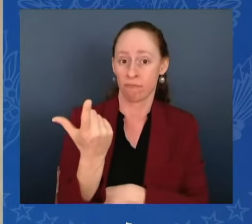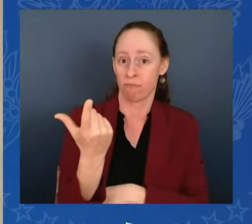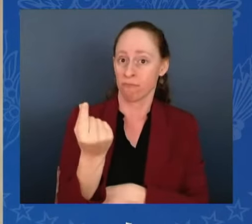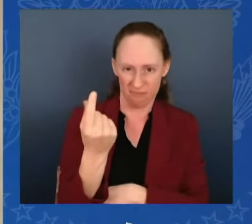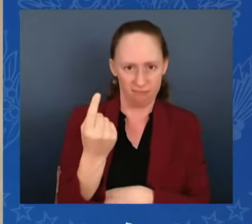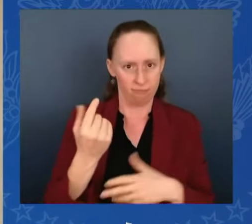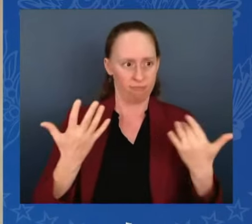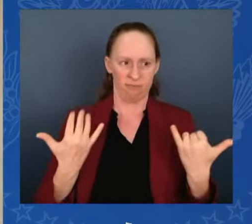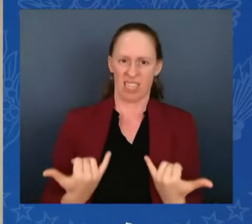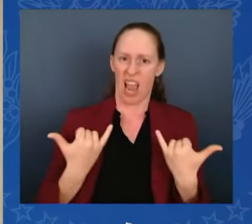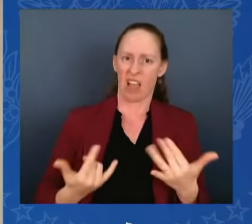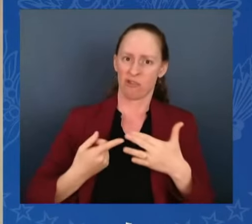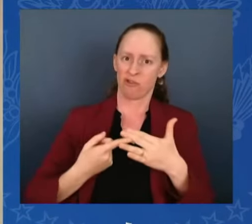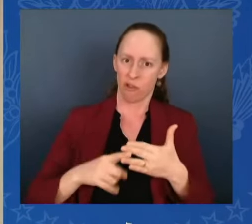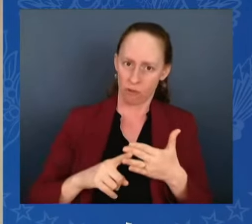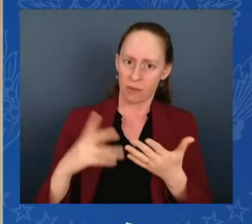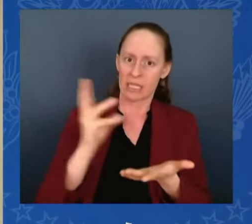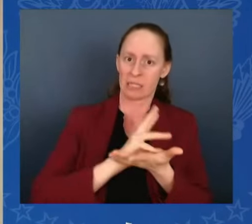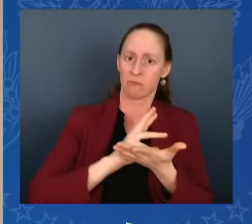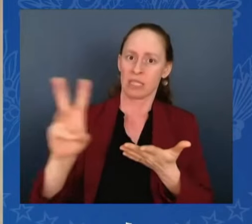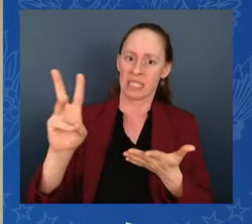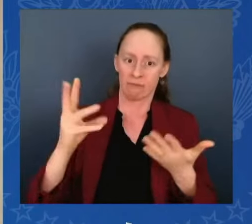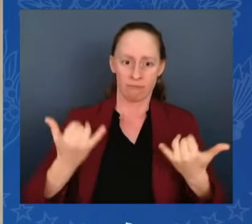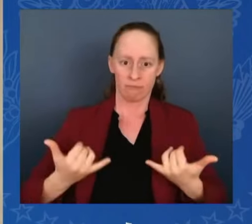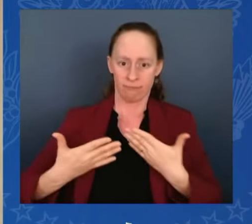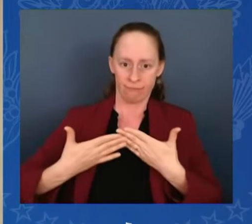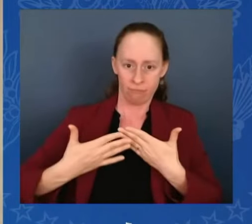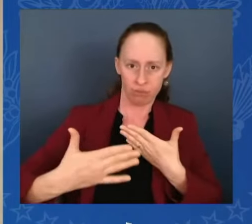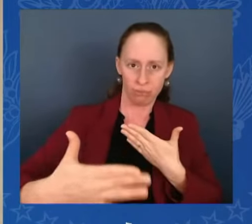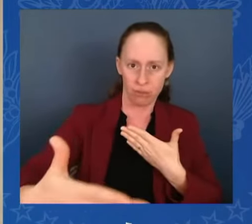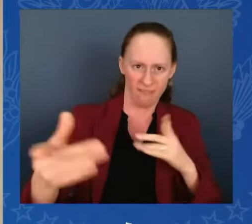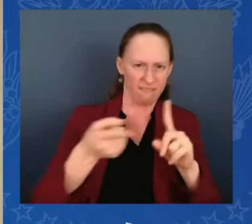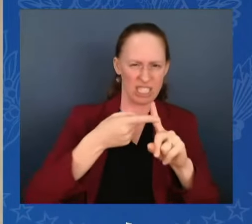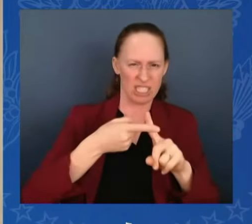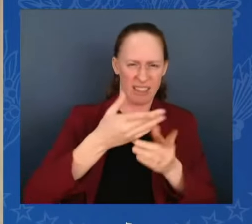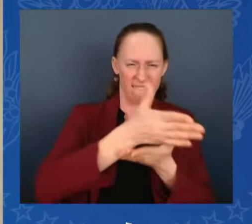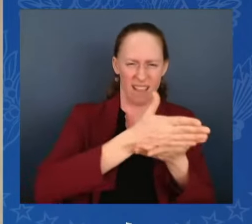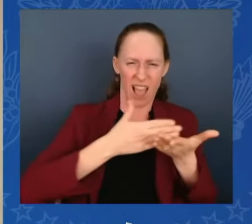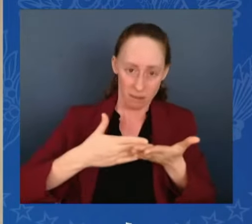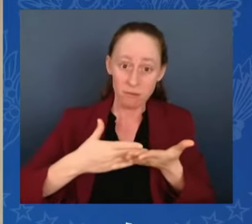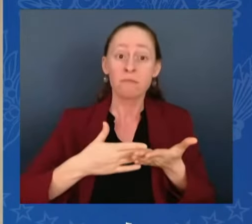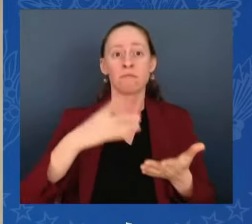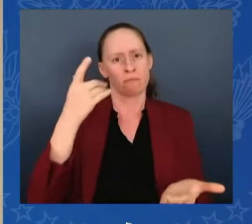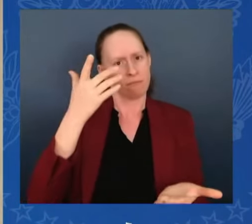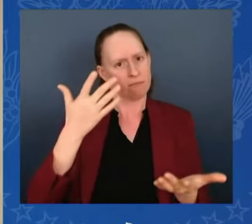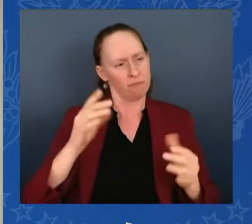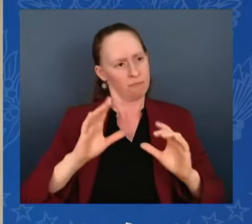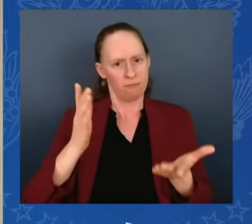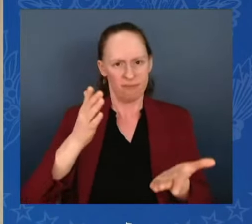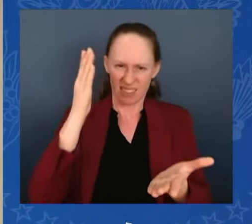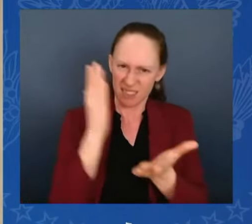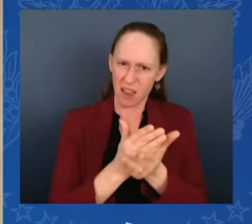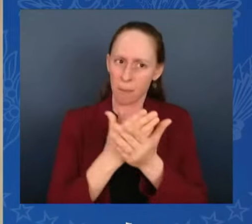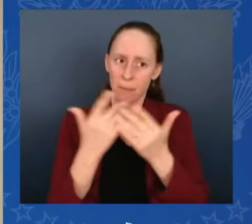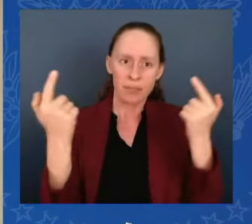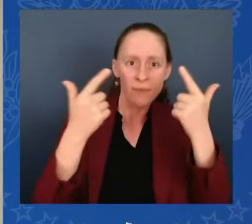include. A full and complete ceasefire. A withdrawal of Israeli forces from all populated areas of Gaza.